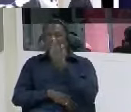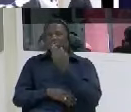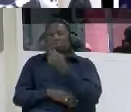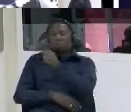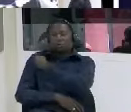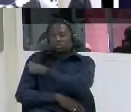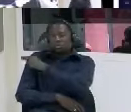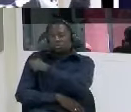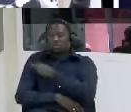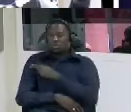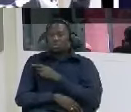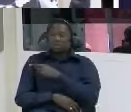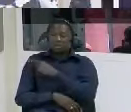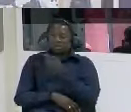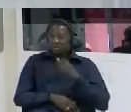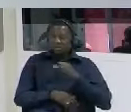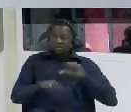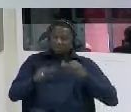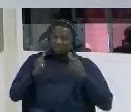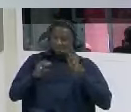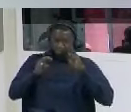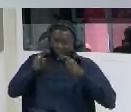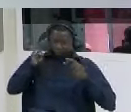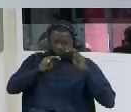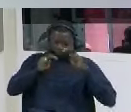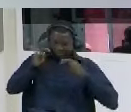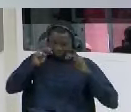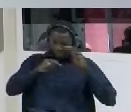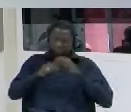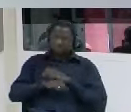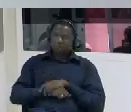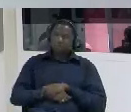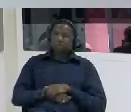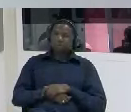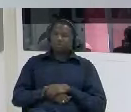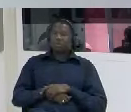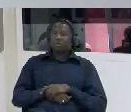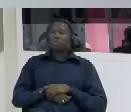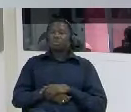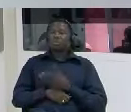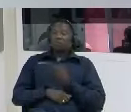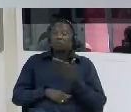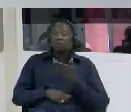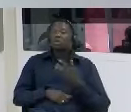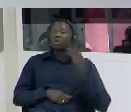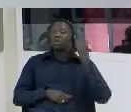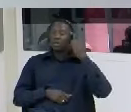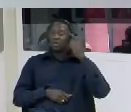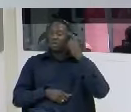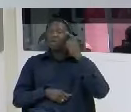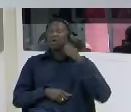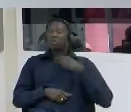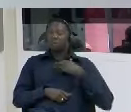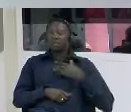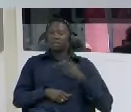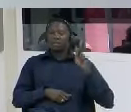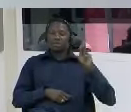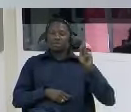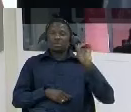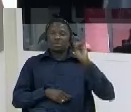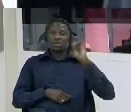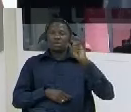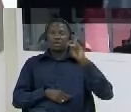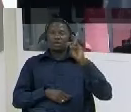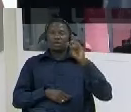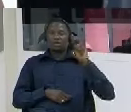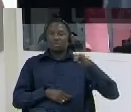they started monitoring me and that's what where they have seen that my kidneys have